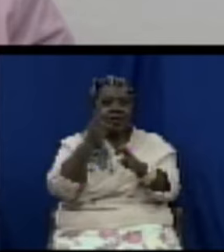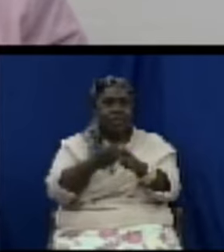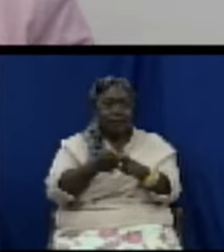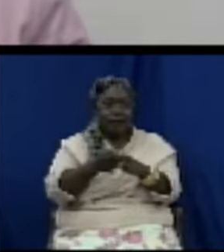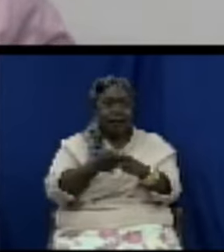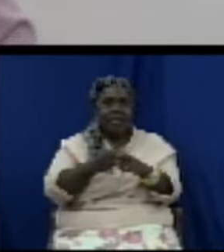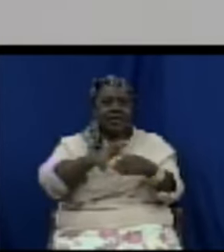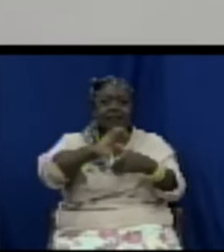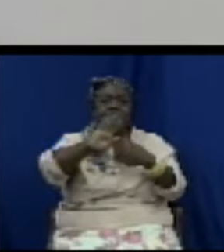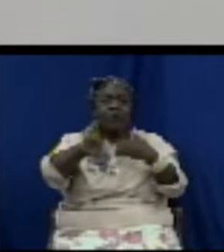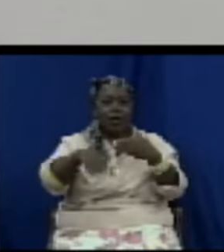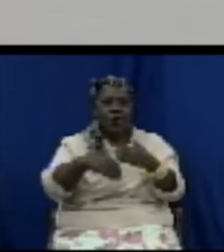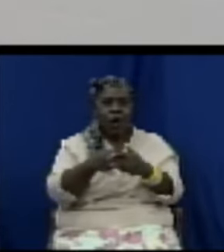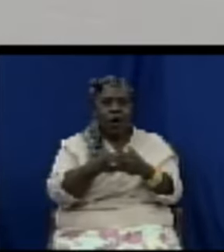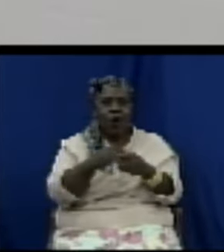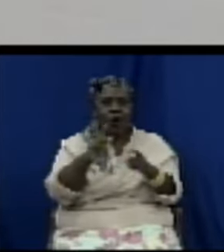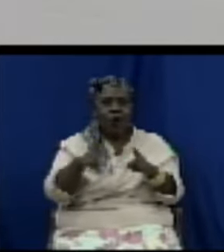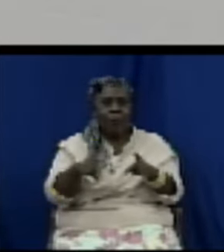consumers